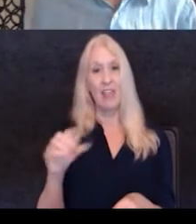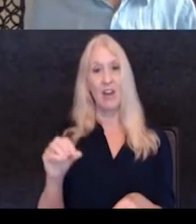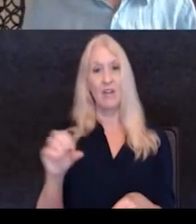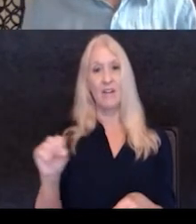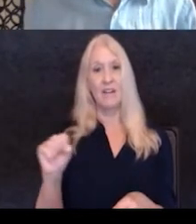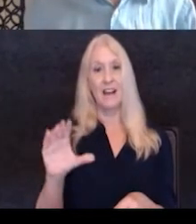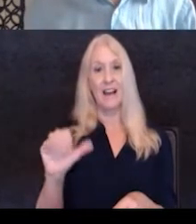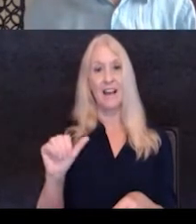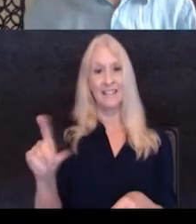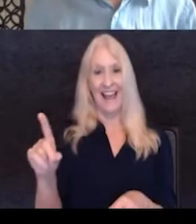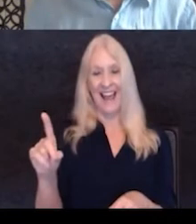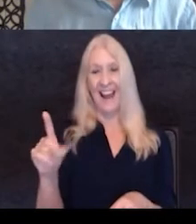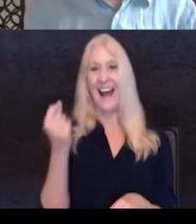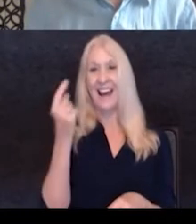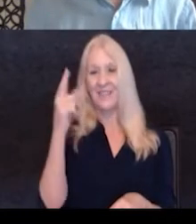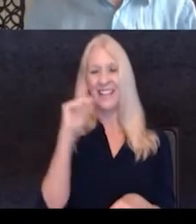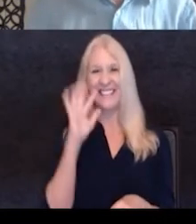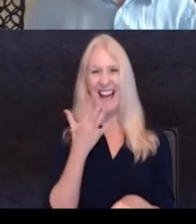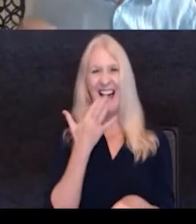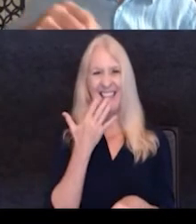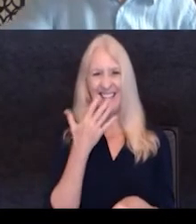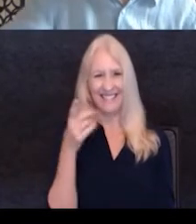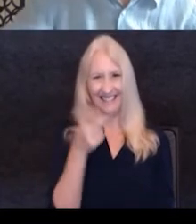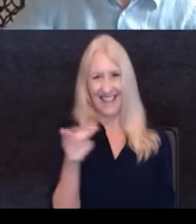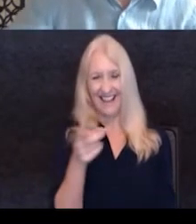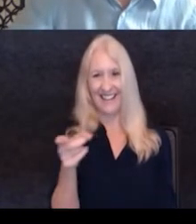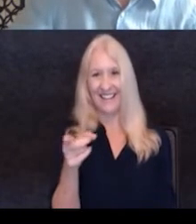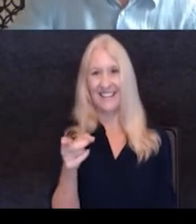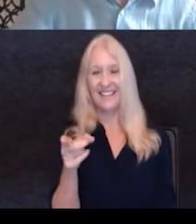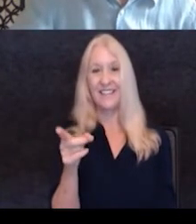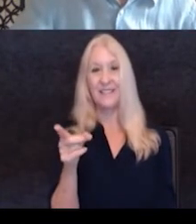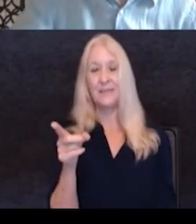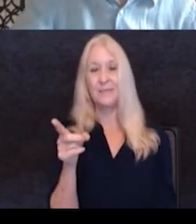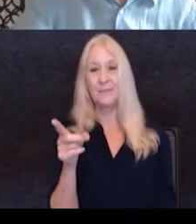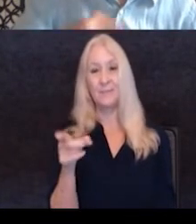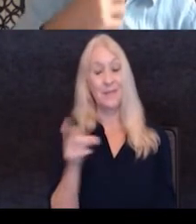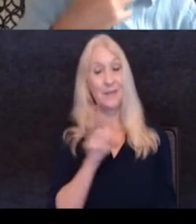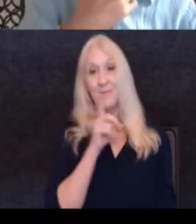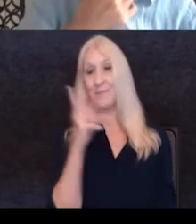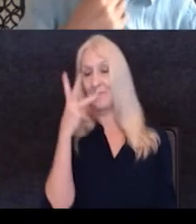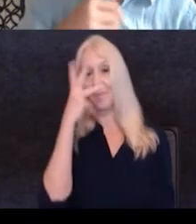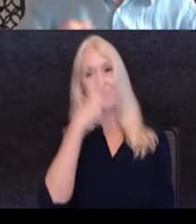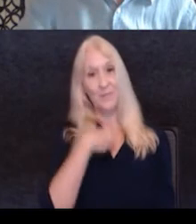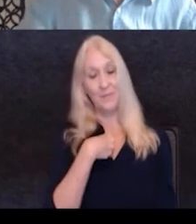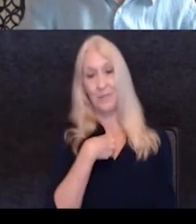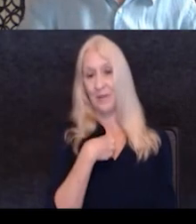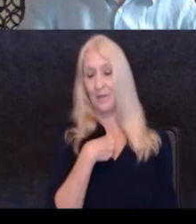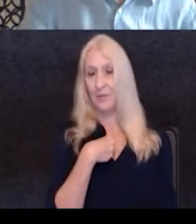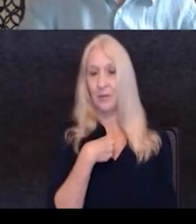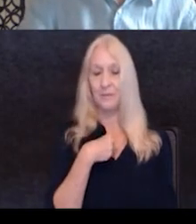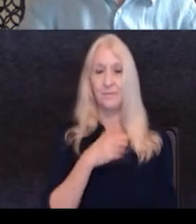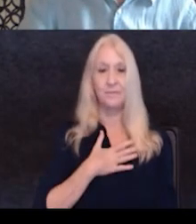of sense to me because it's just, there's like the colors there. Well, what a, what, what a beautiful, uh, meaningful, um,